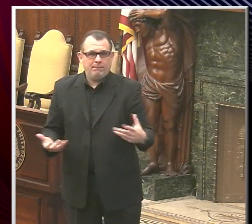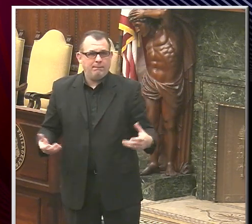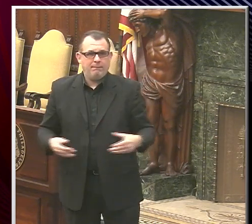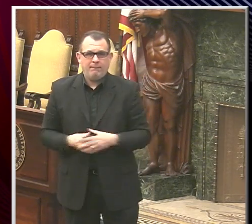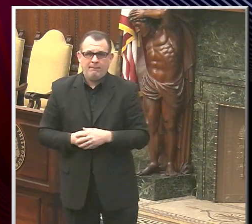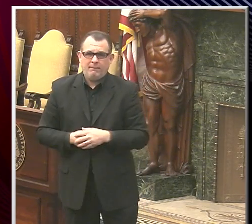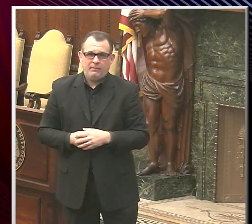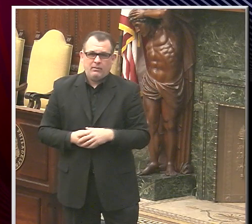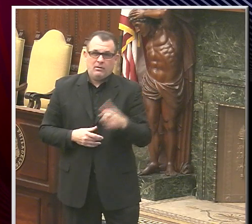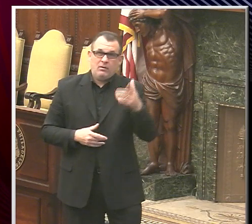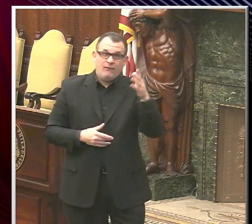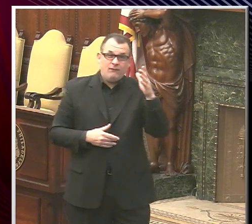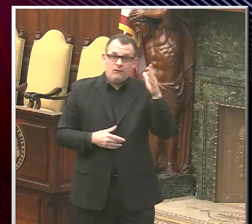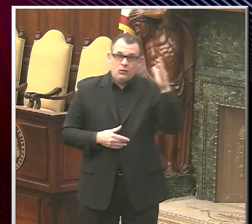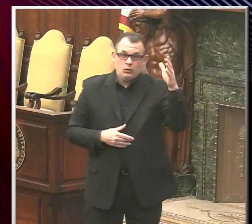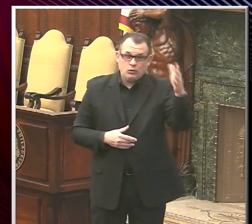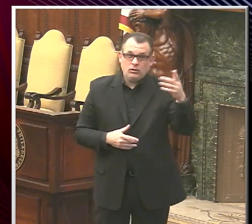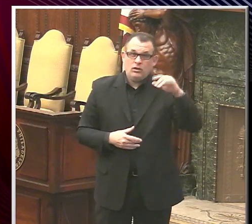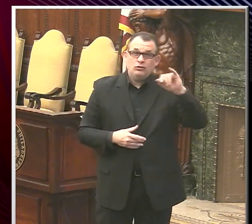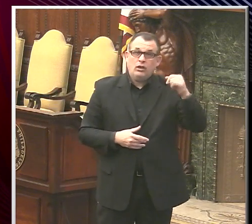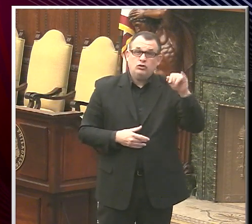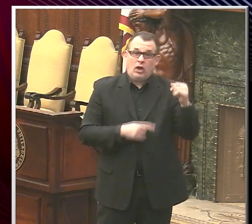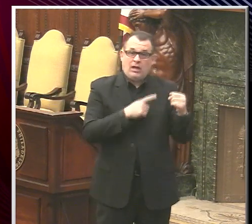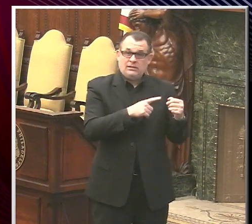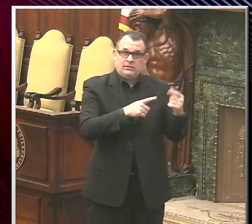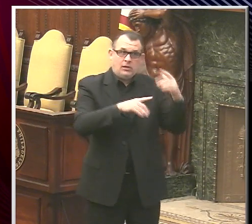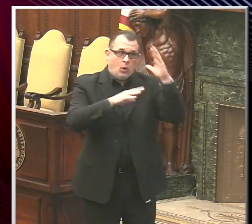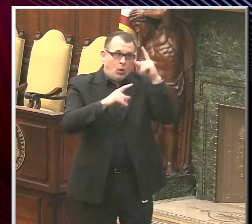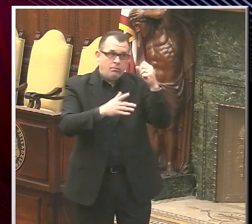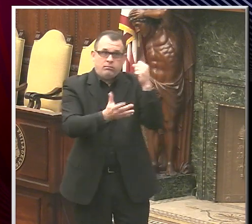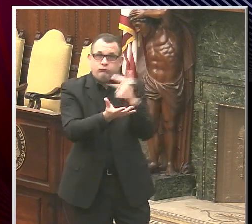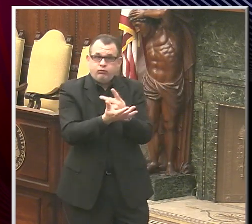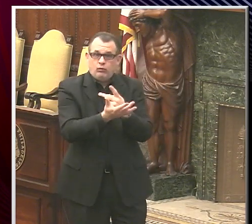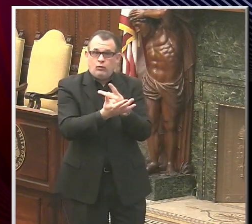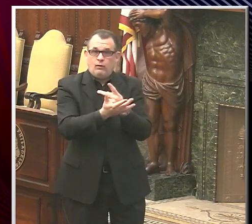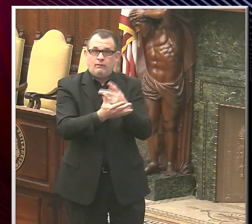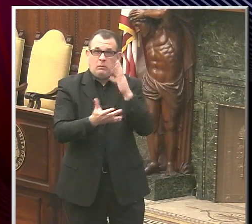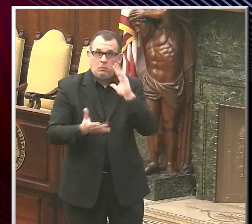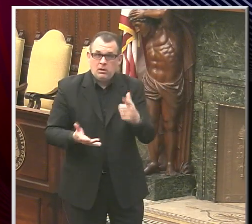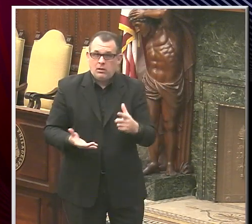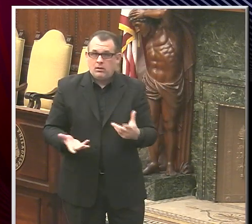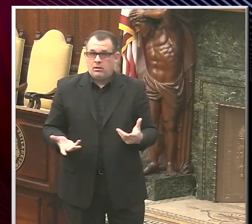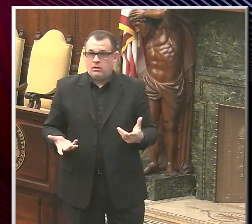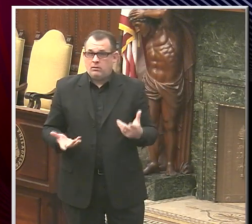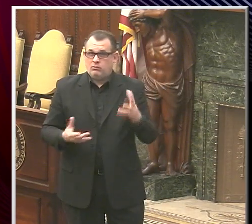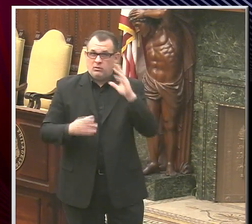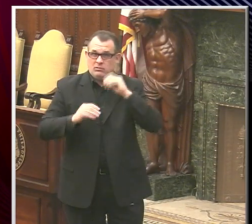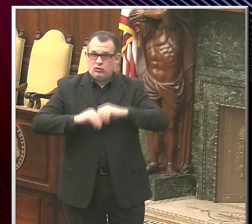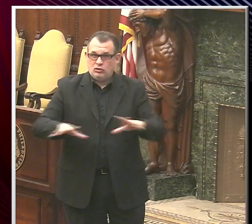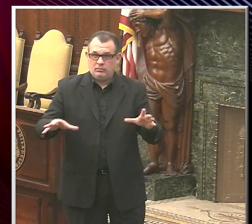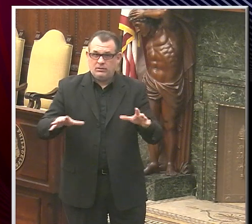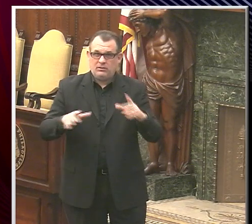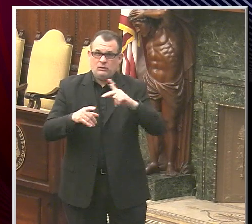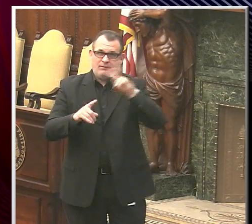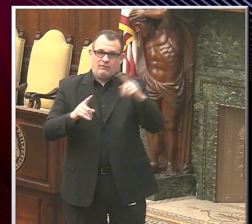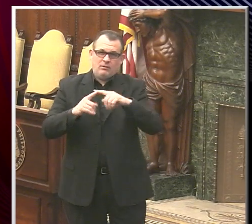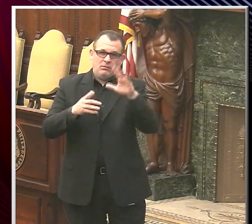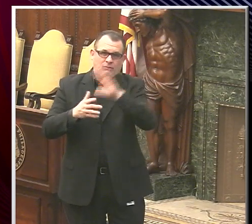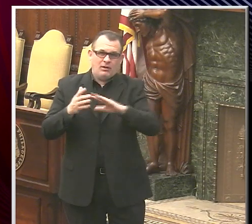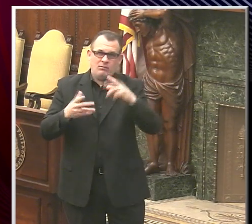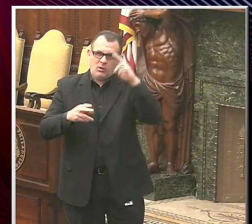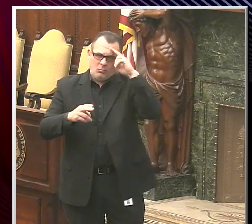in the future, the Johnson & Johnson vaccine is likely to be approved, and the best estimates are that it may be shipped to Philadelphia around March 1st.